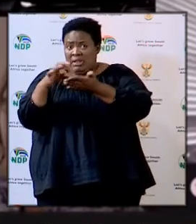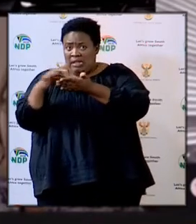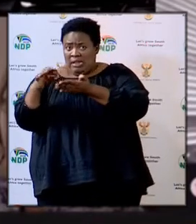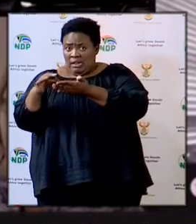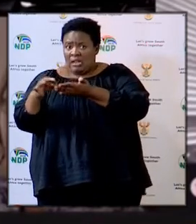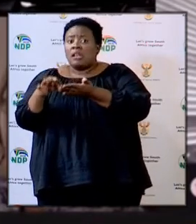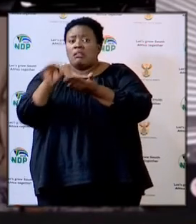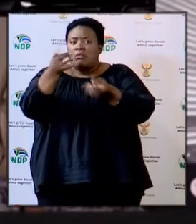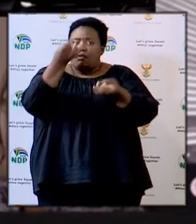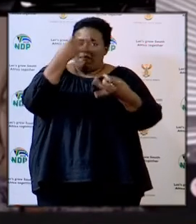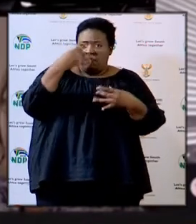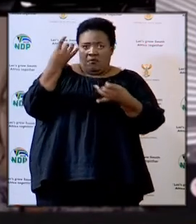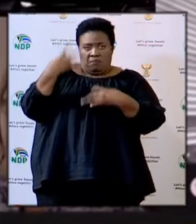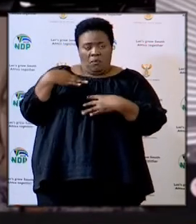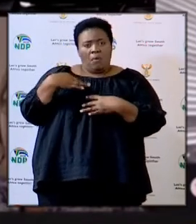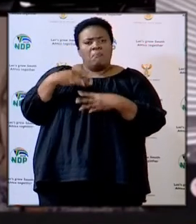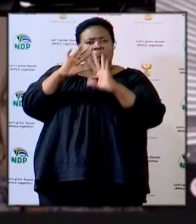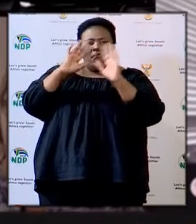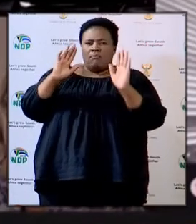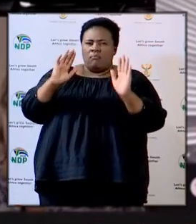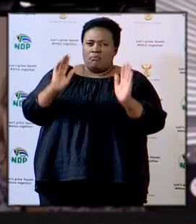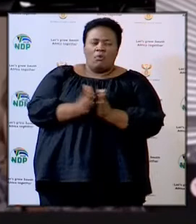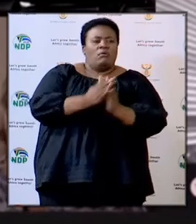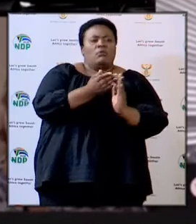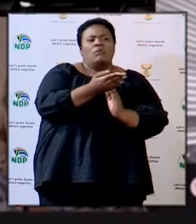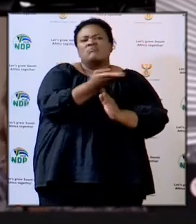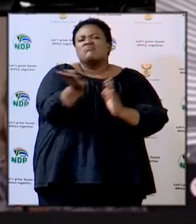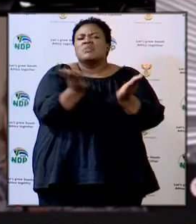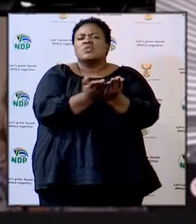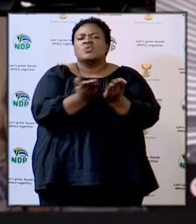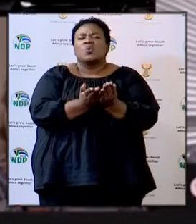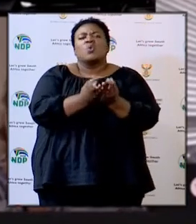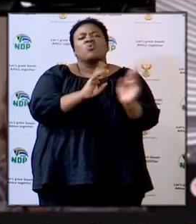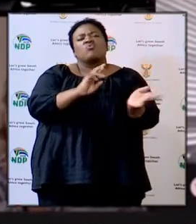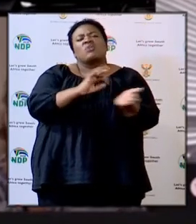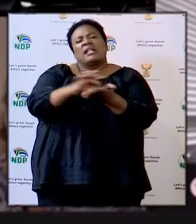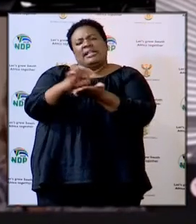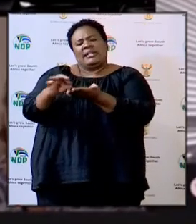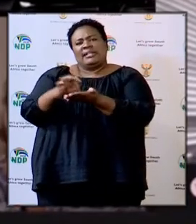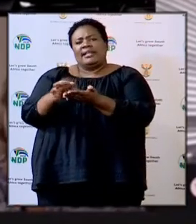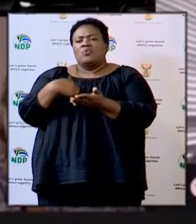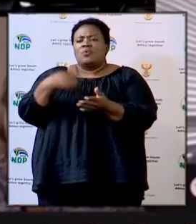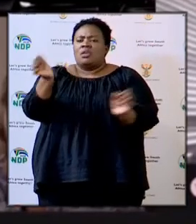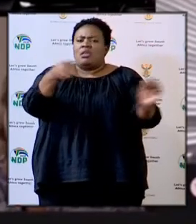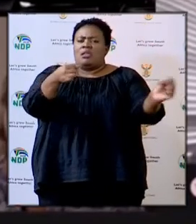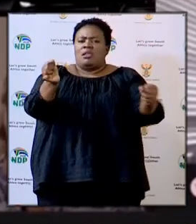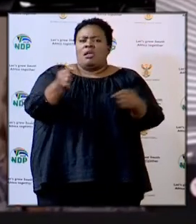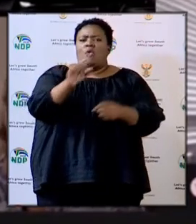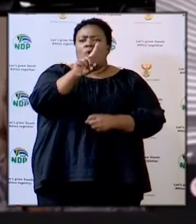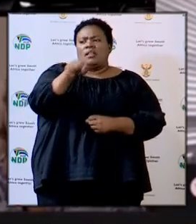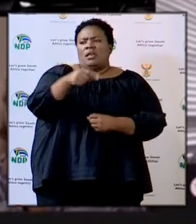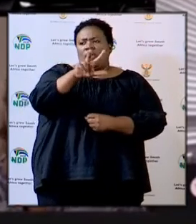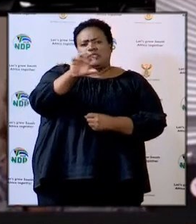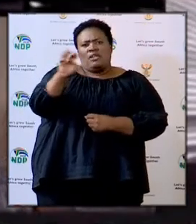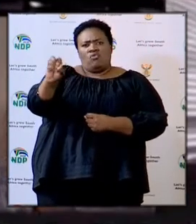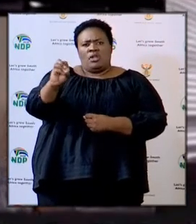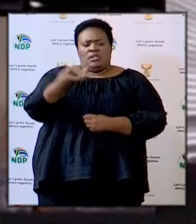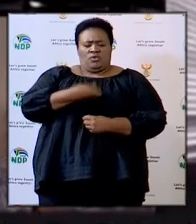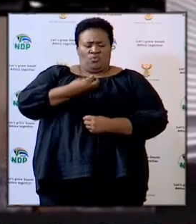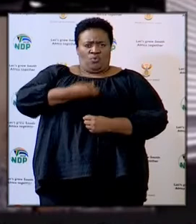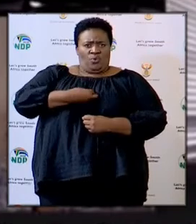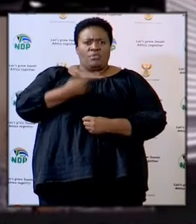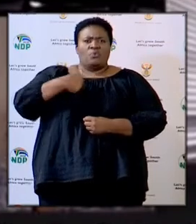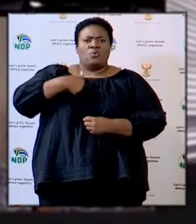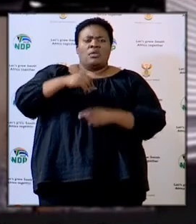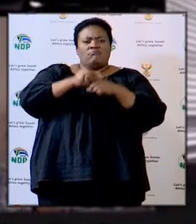quite excited that all our schools have been cleaned we have appointed almost 1800 young people we